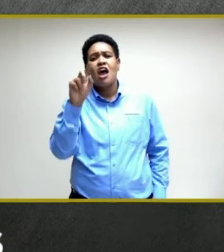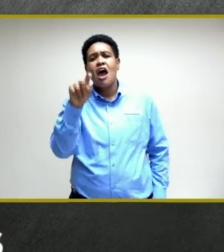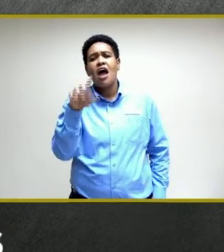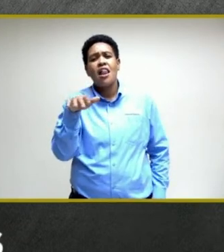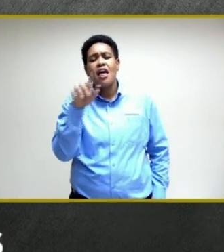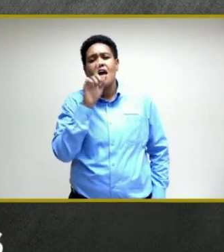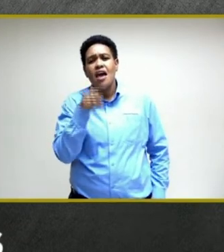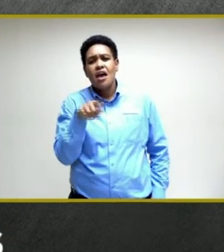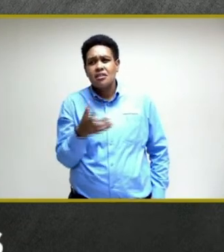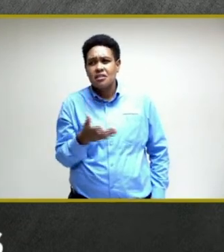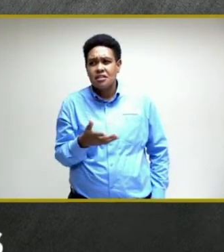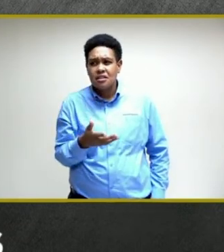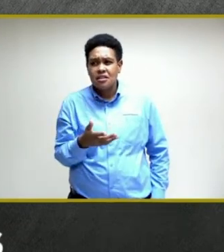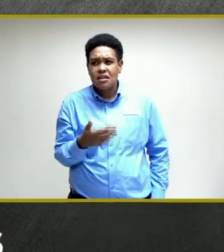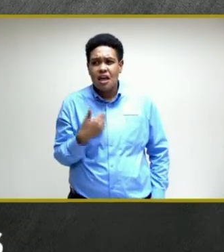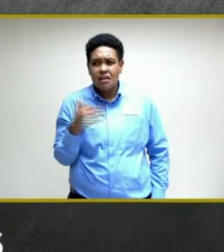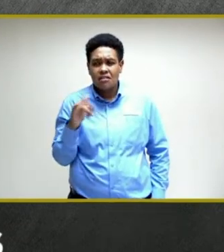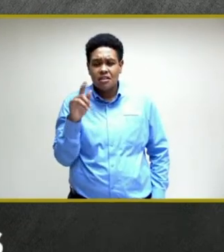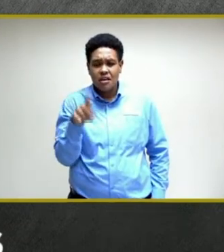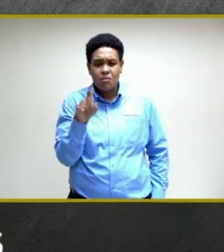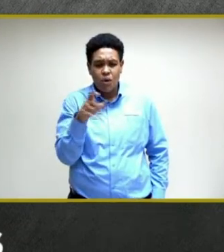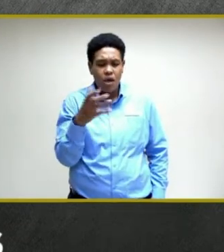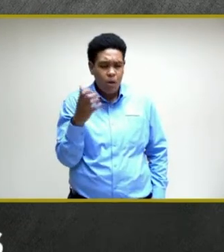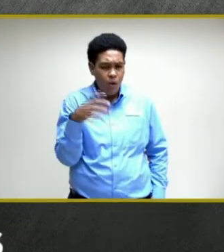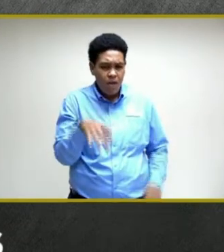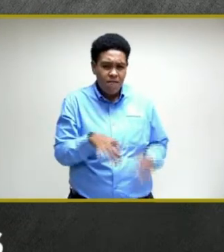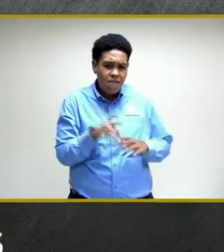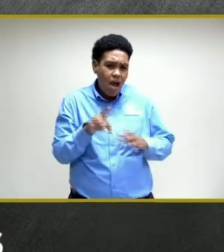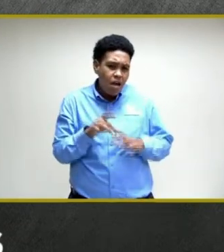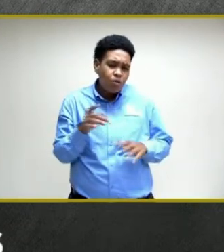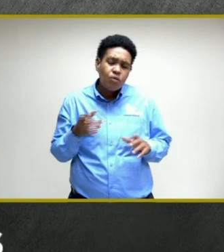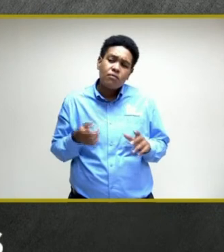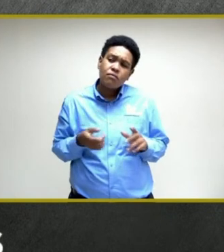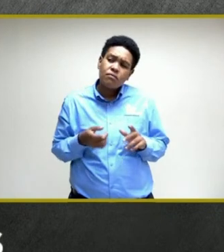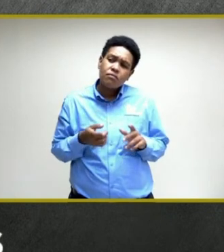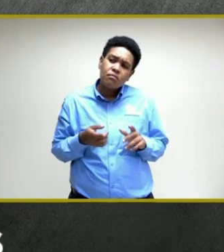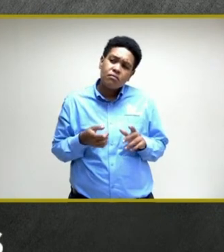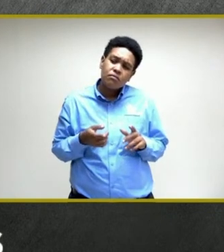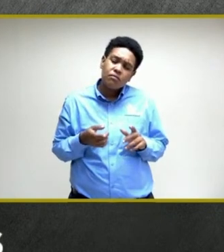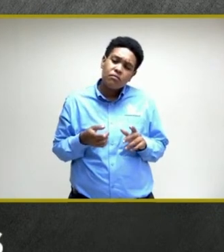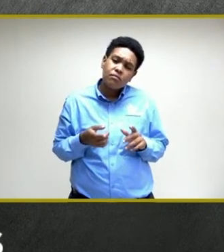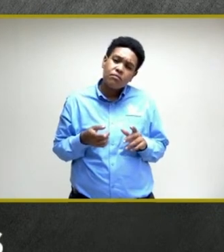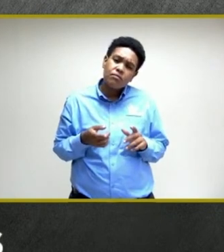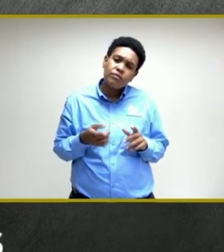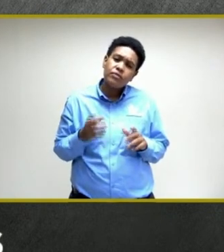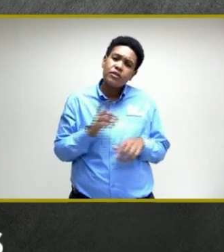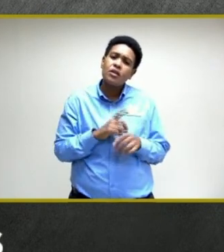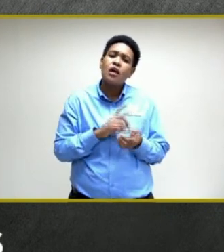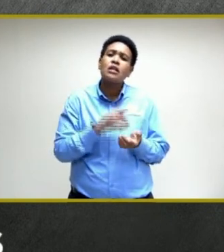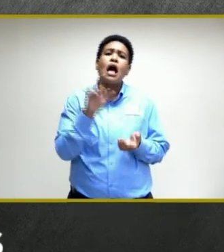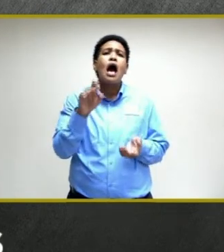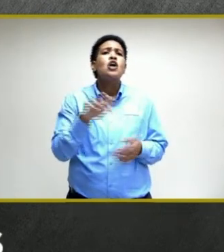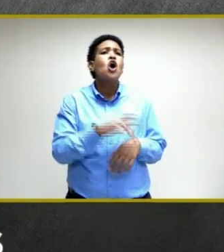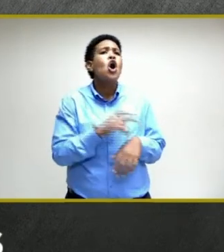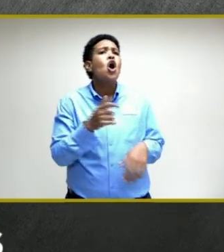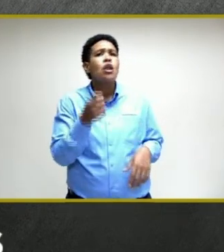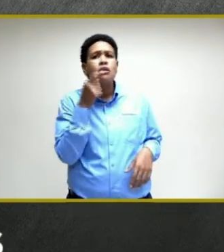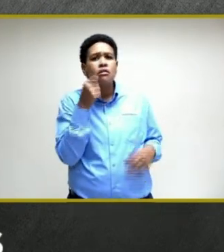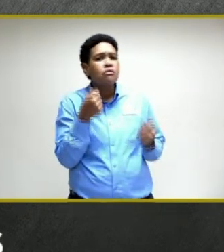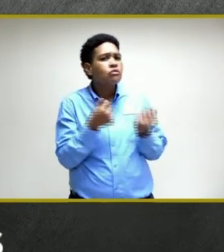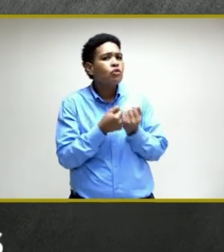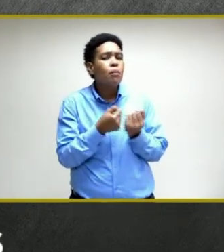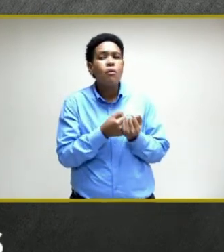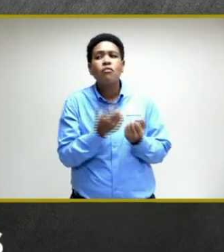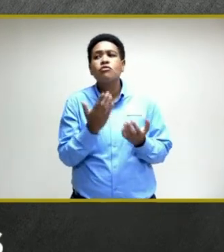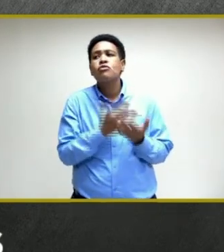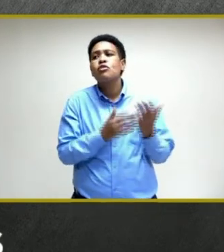I had that question that I wanted to find out from you because the doctors are asking for some type